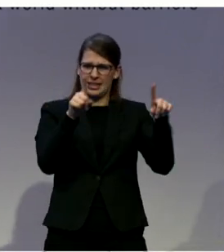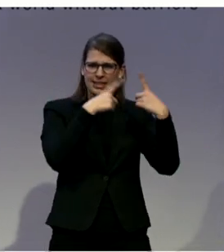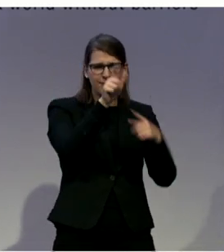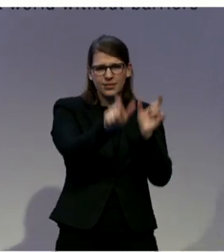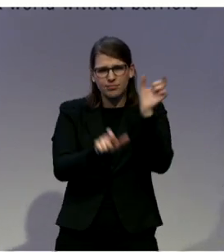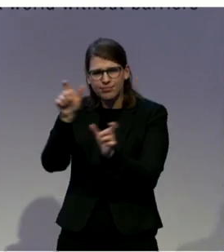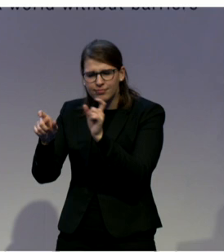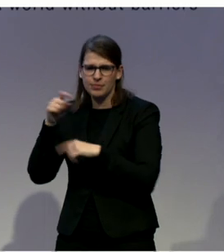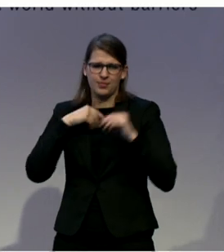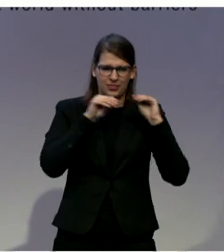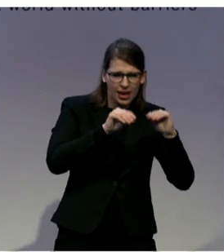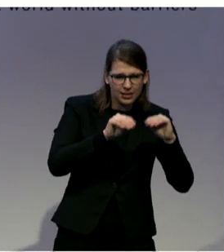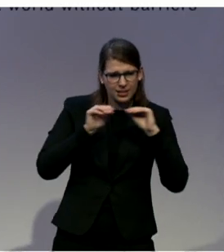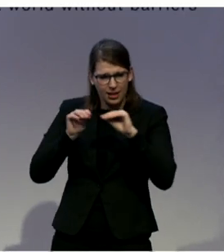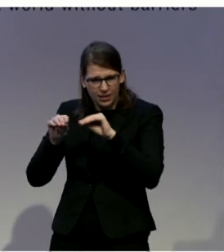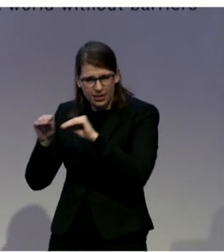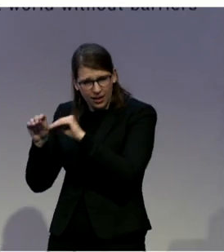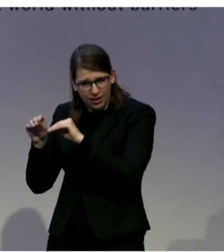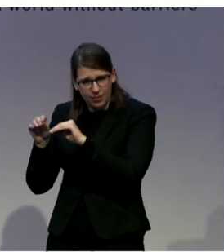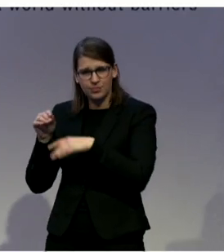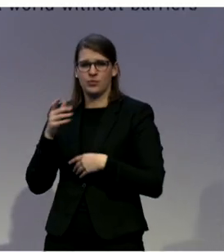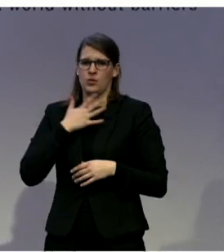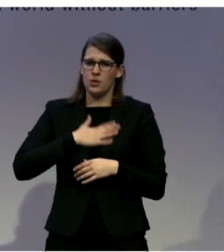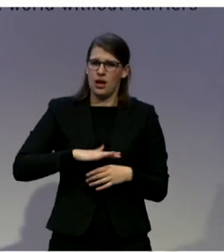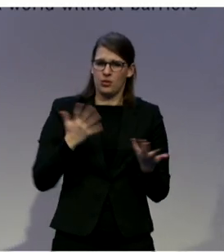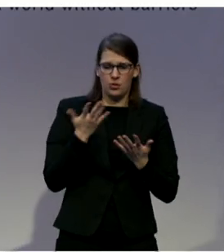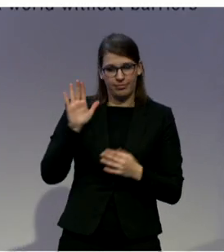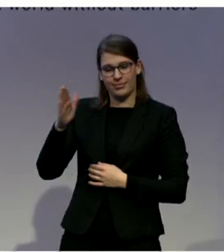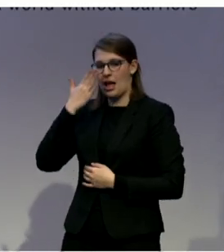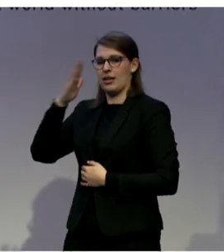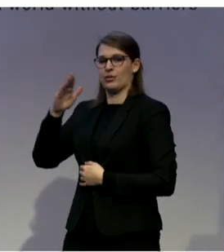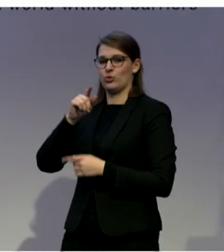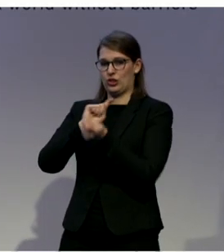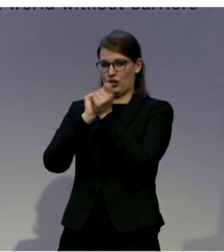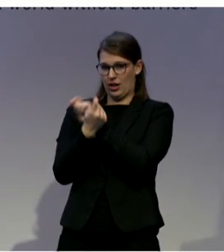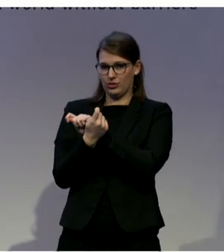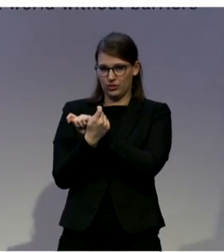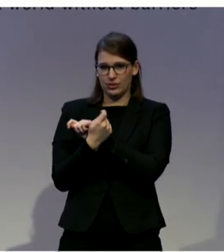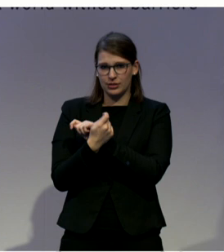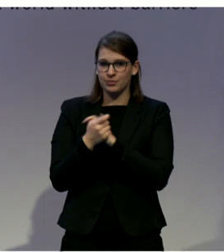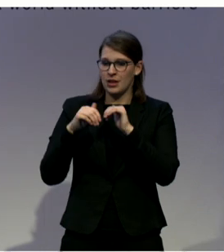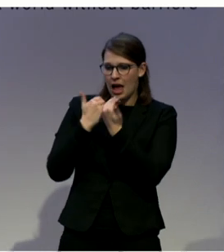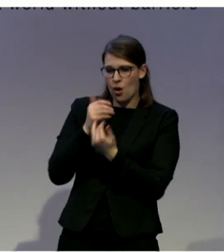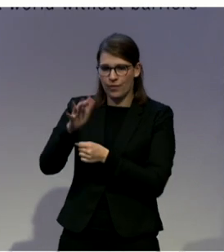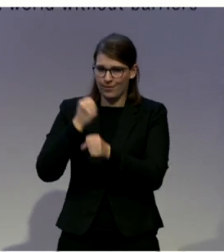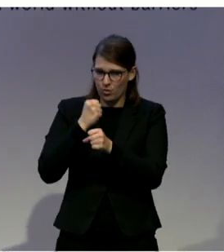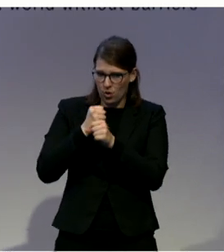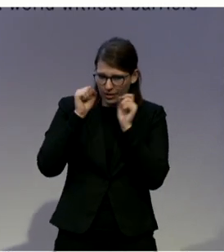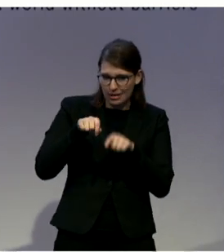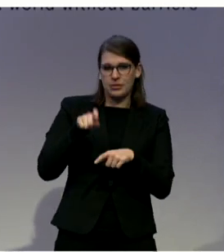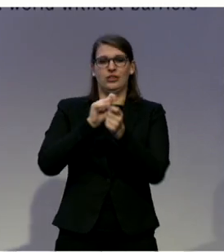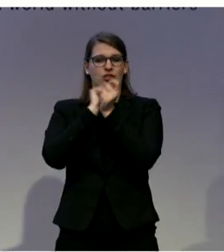trying to shift people's mindsets and practices. And the primary way that they did that was by working with